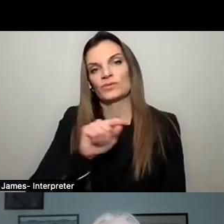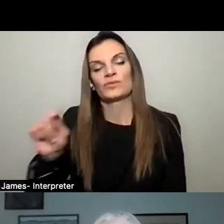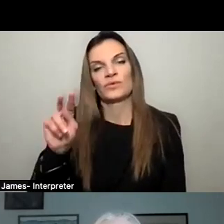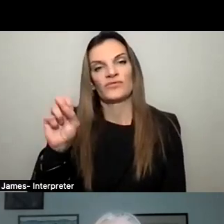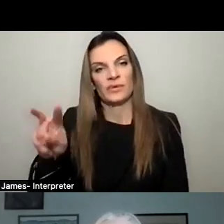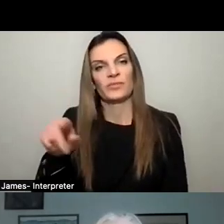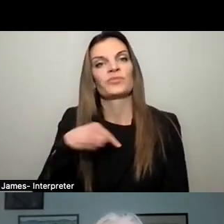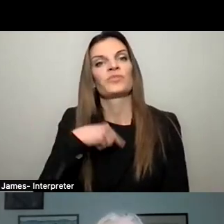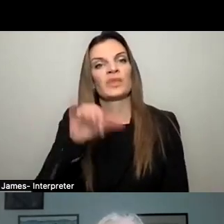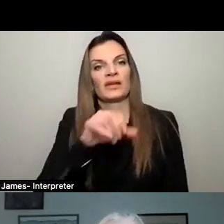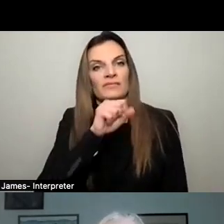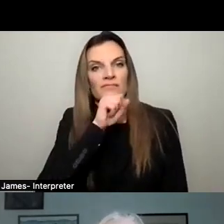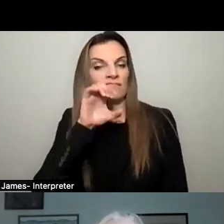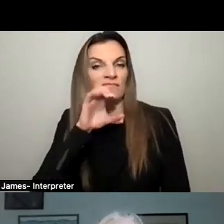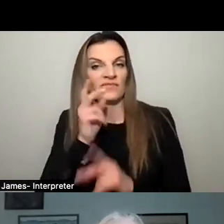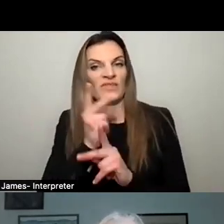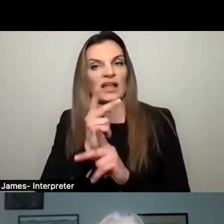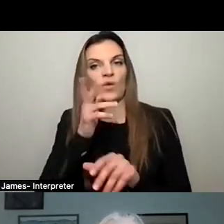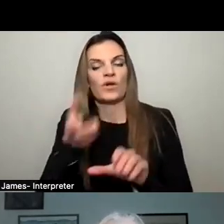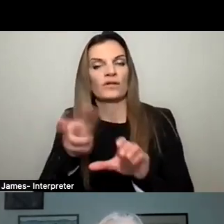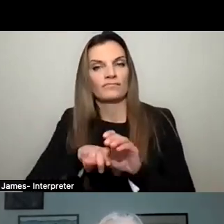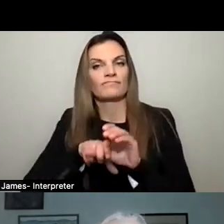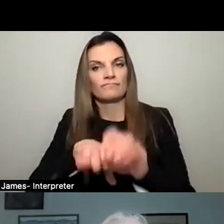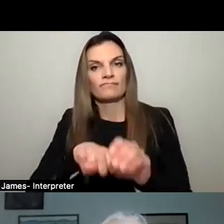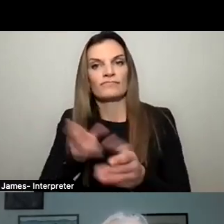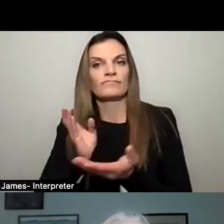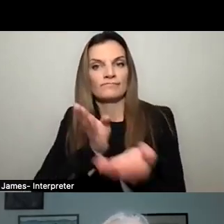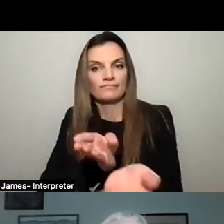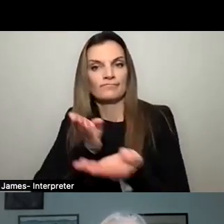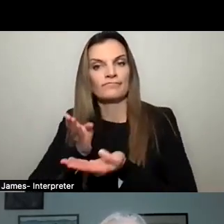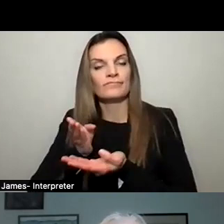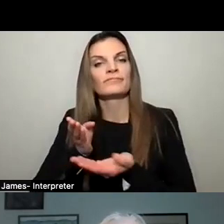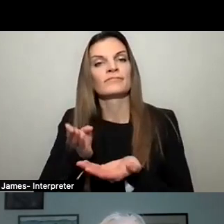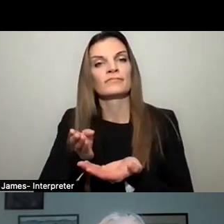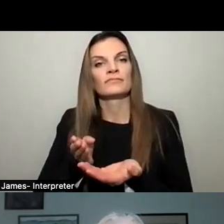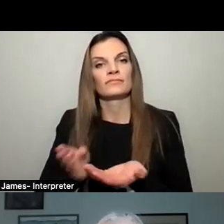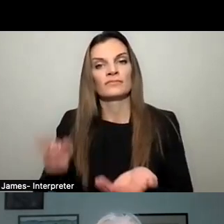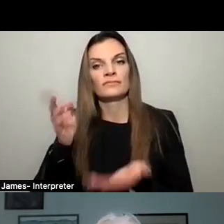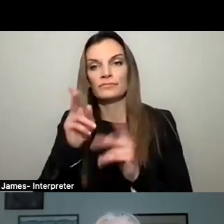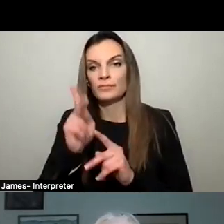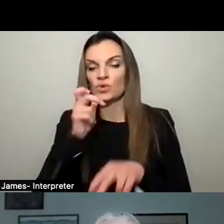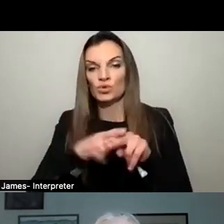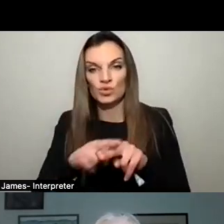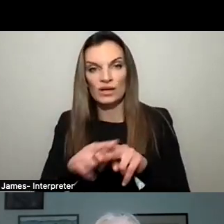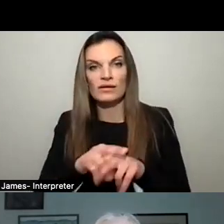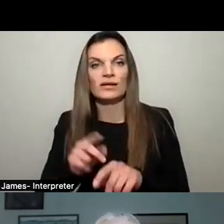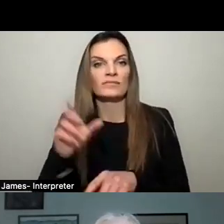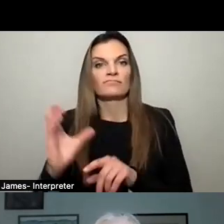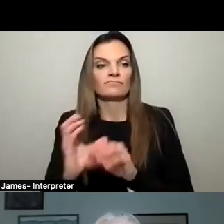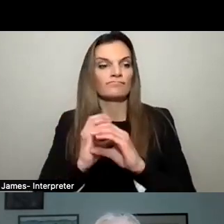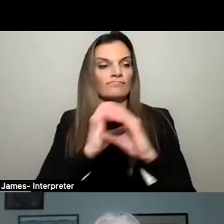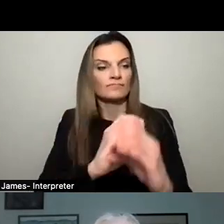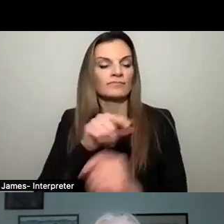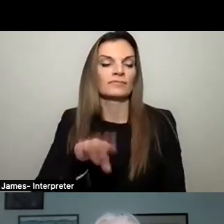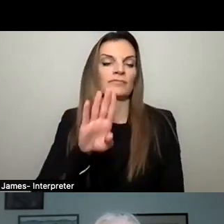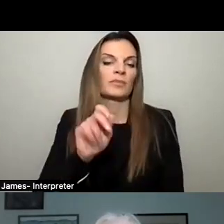van as a shuttle through the village. So running out to the Phillips Manor train station, back down to Beekman Avenue,